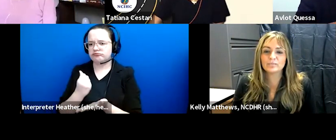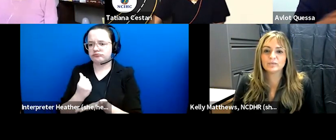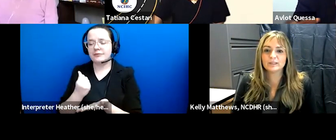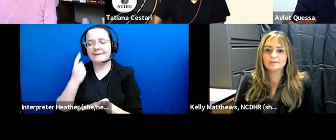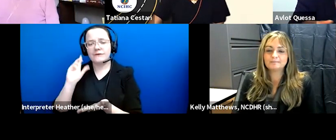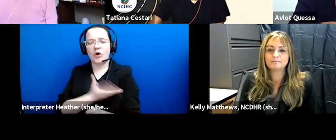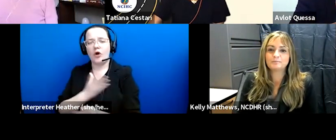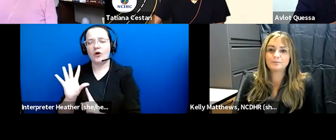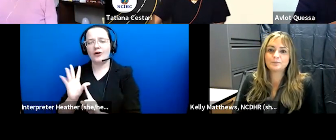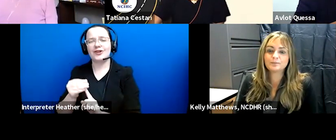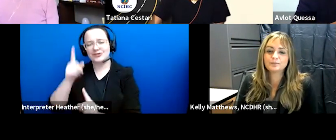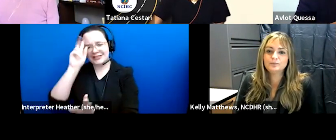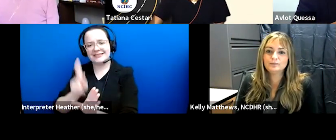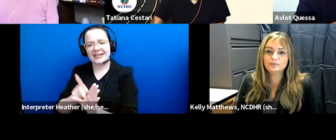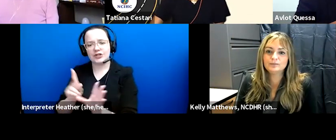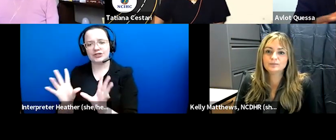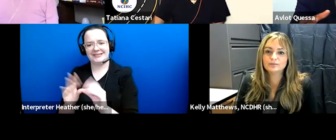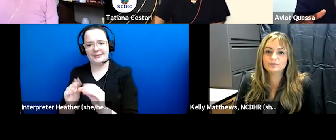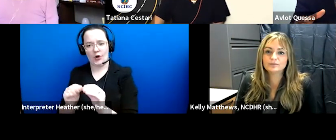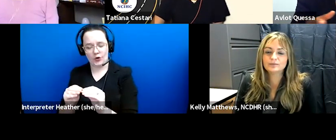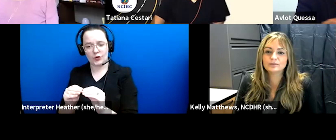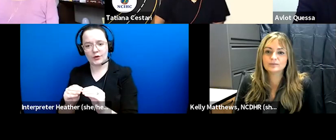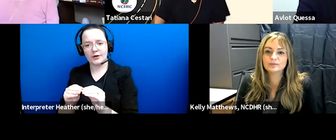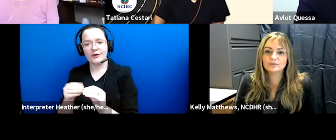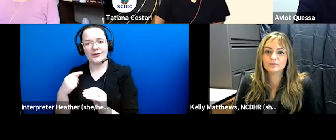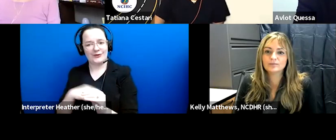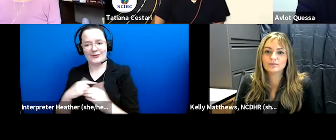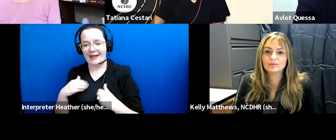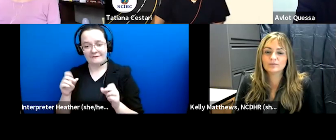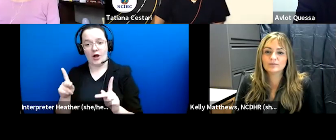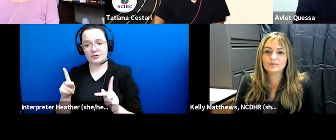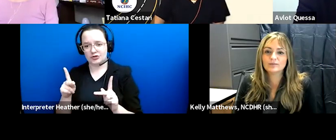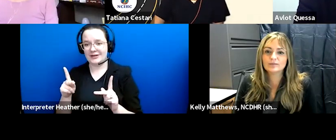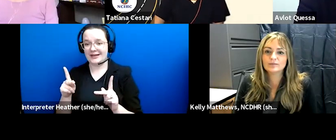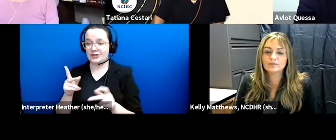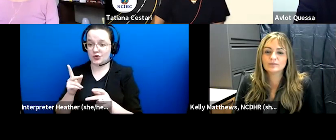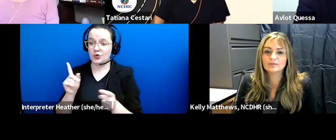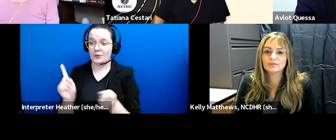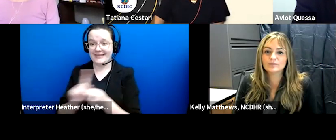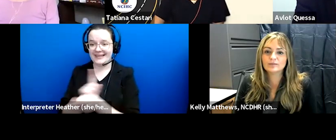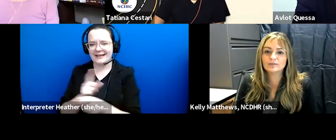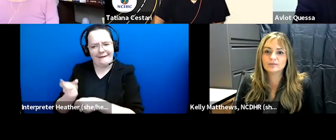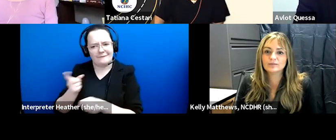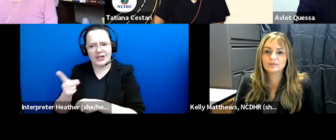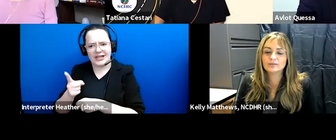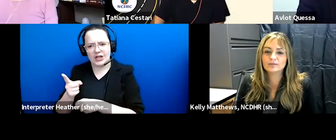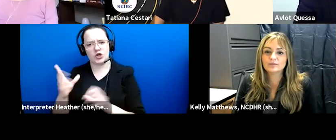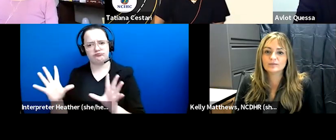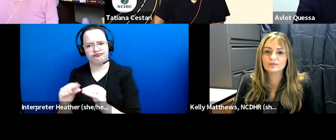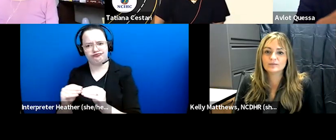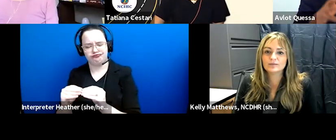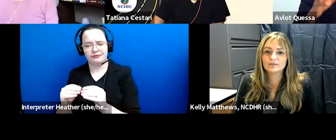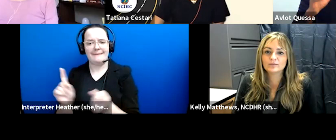psychiatry seminar where we um we get a chance to meet every year with our uh psych residents